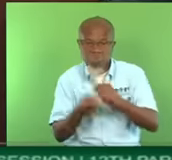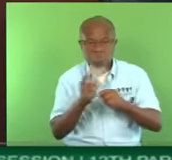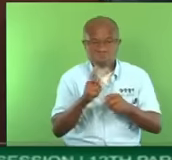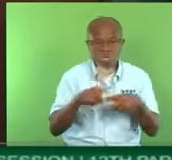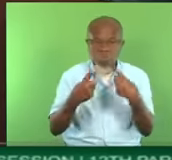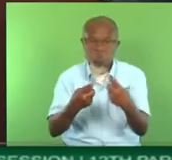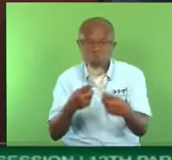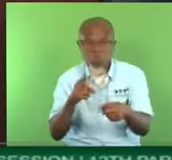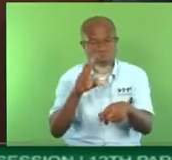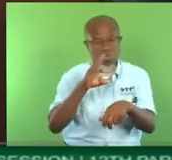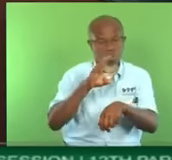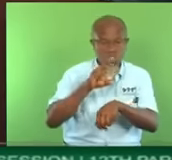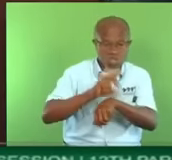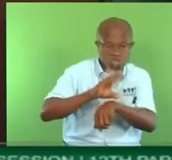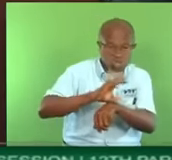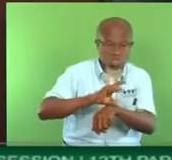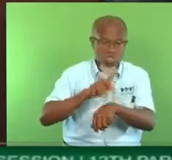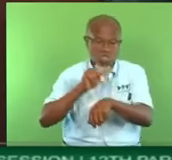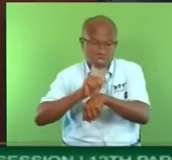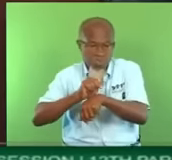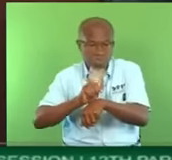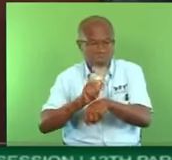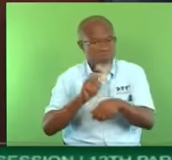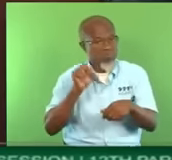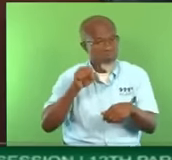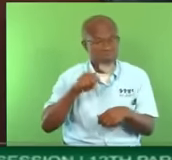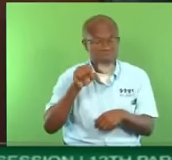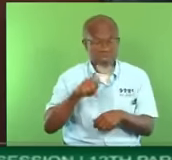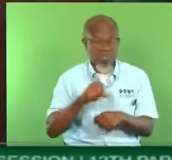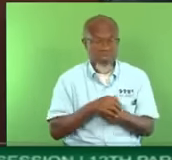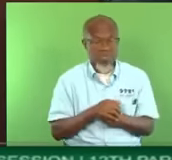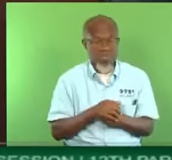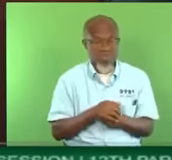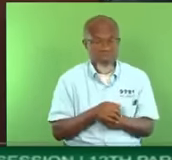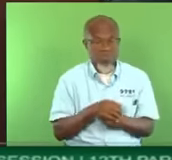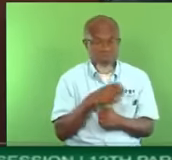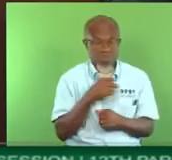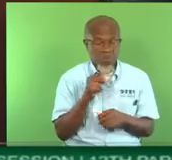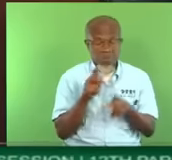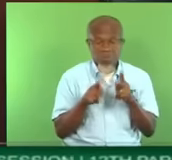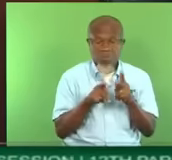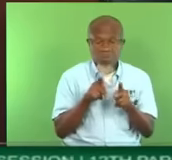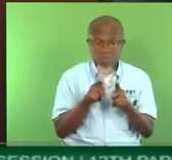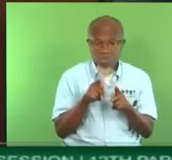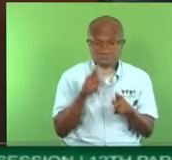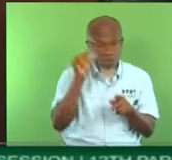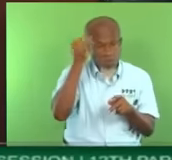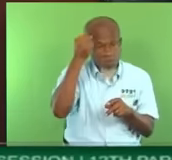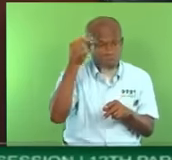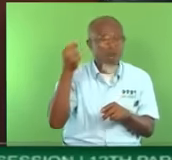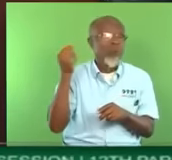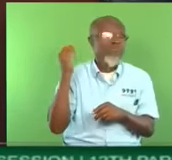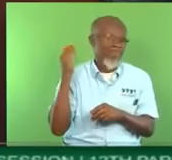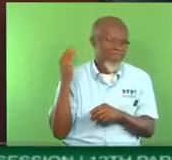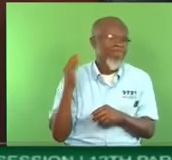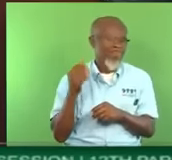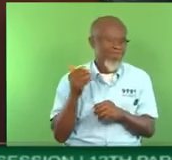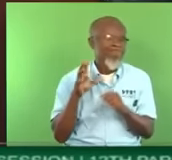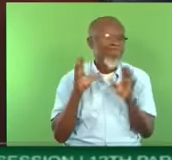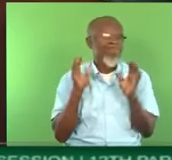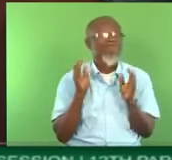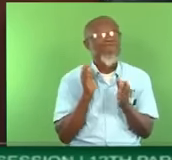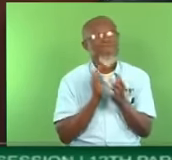mosques. Today, Mr. Deputy Speaker, and the government pat themselves on the back and say, are doing a good job.